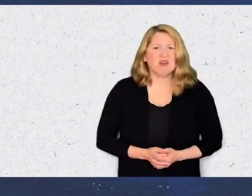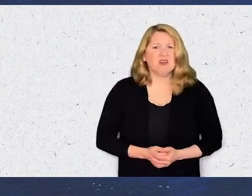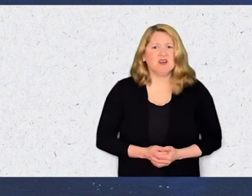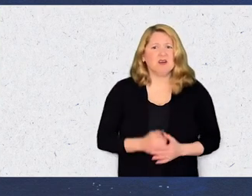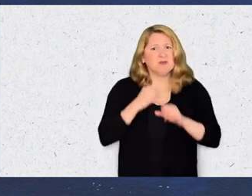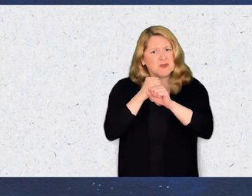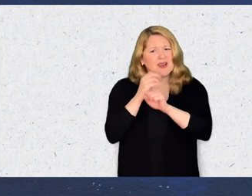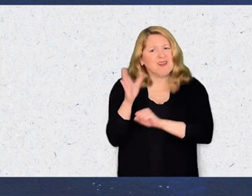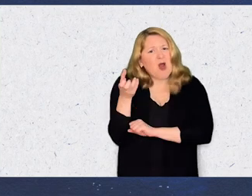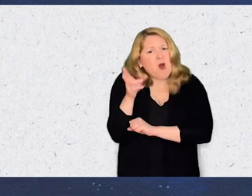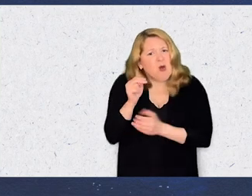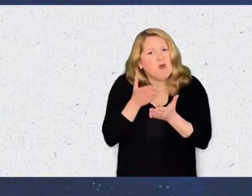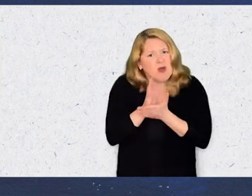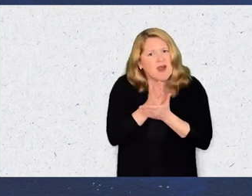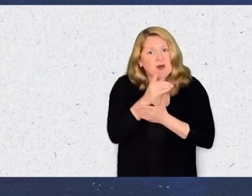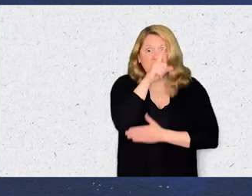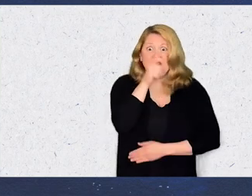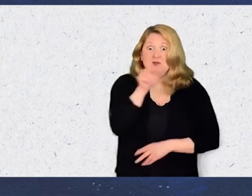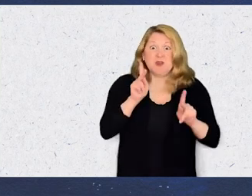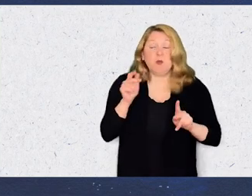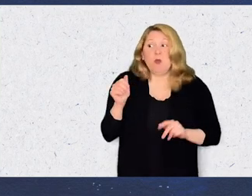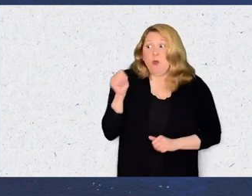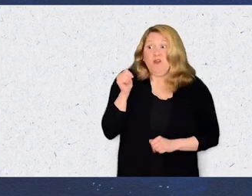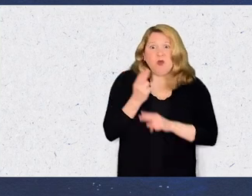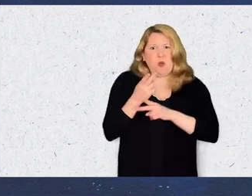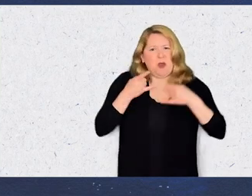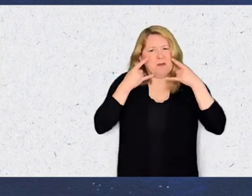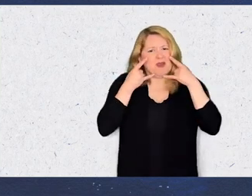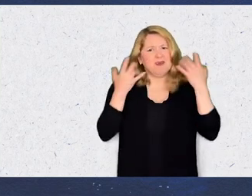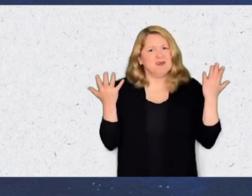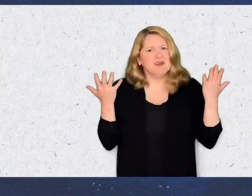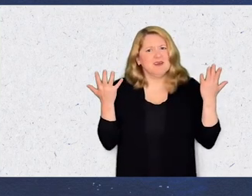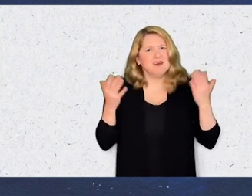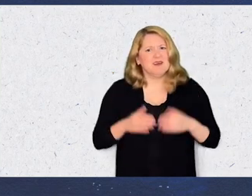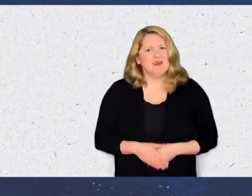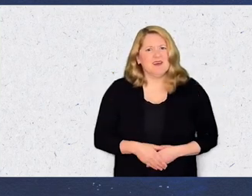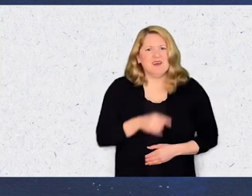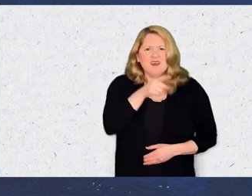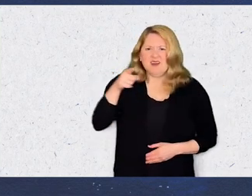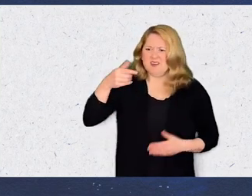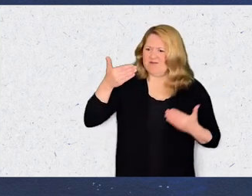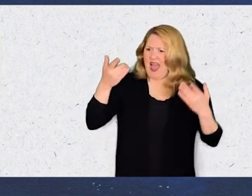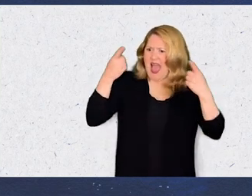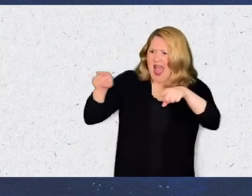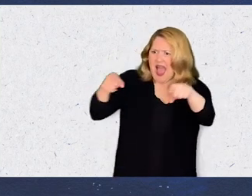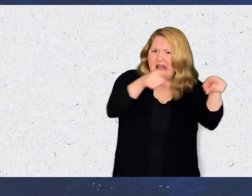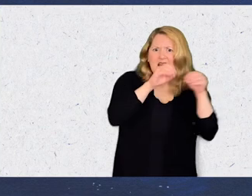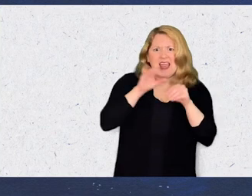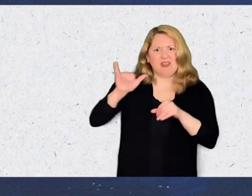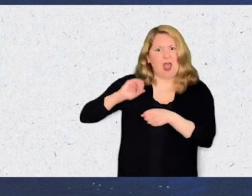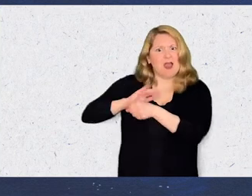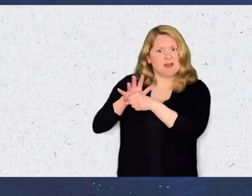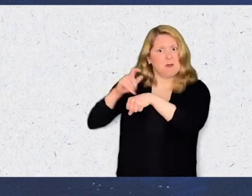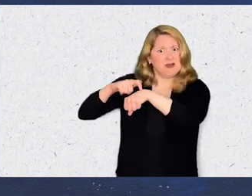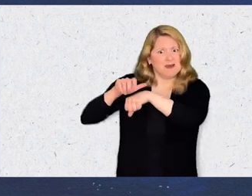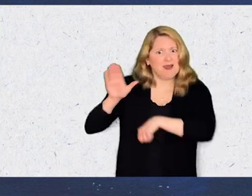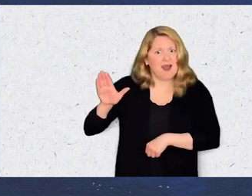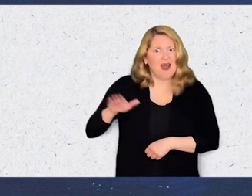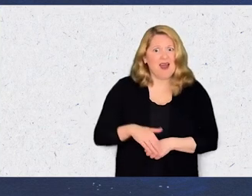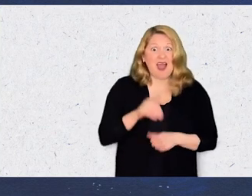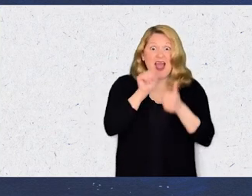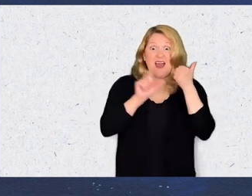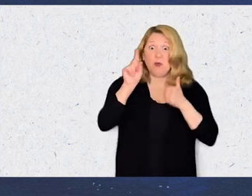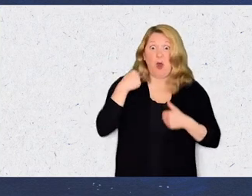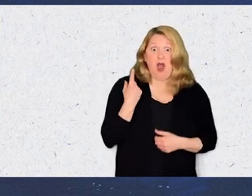and protest for their own rights because people refuse to wear masks. So it's like on every front during the pandemic,